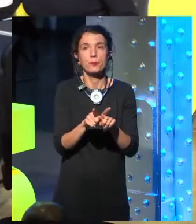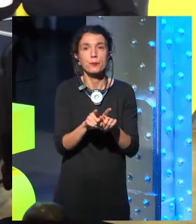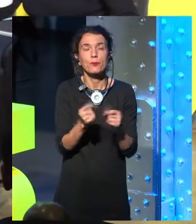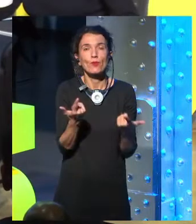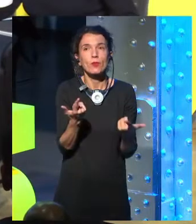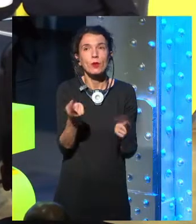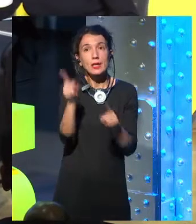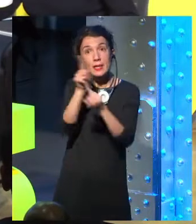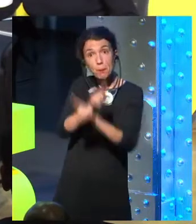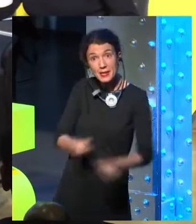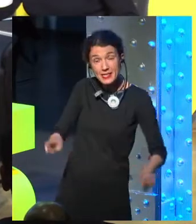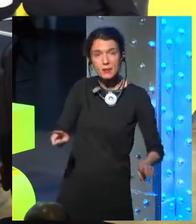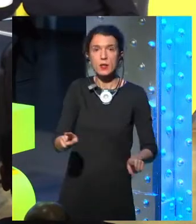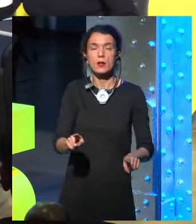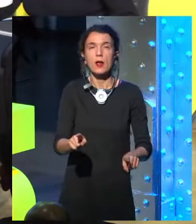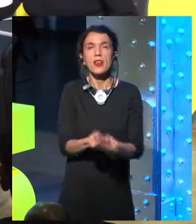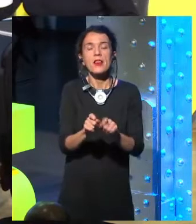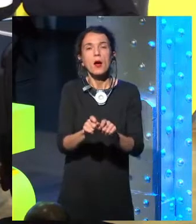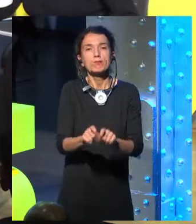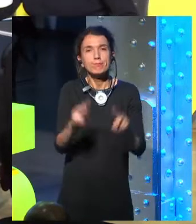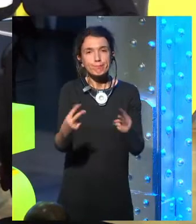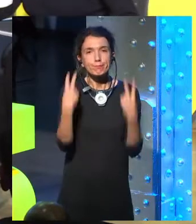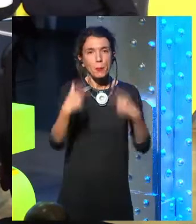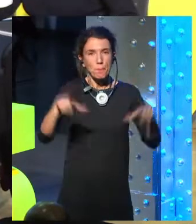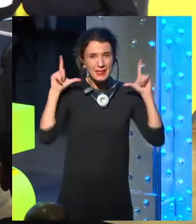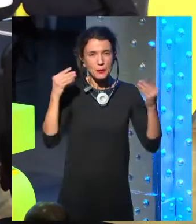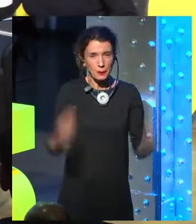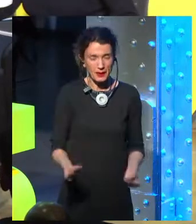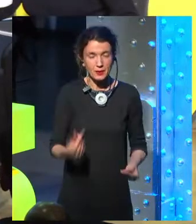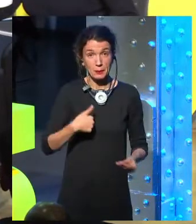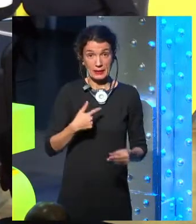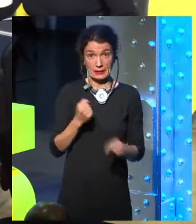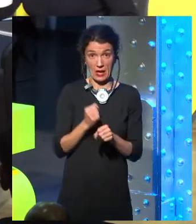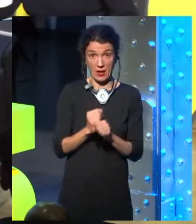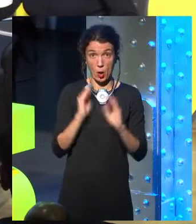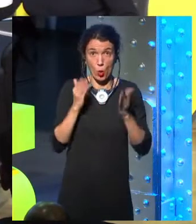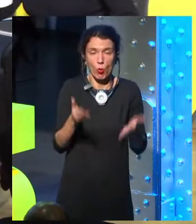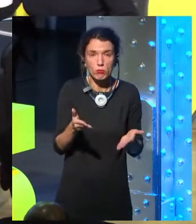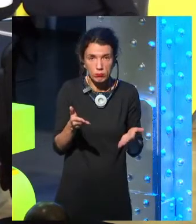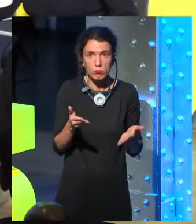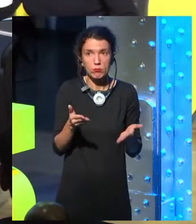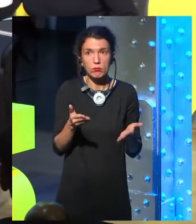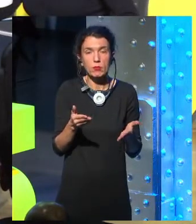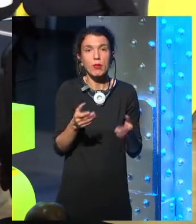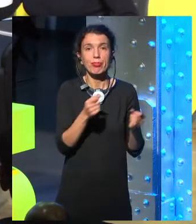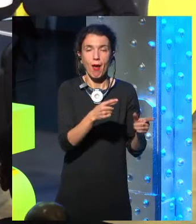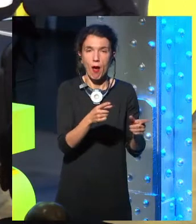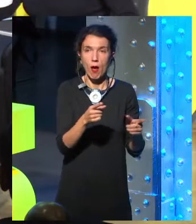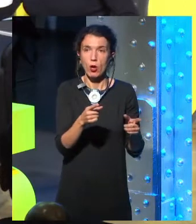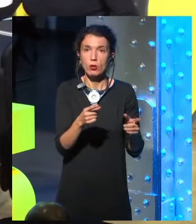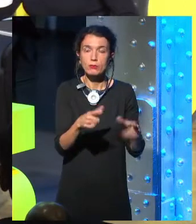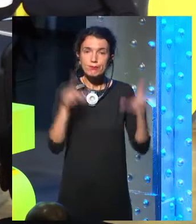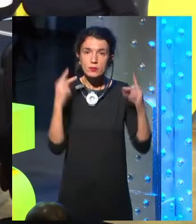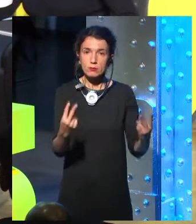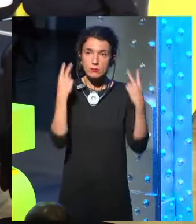and I want to bring them up because there are narratives from the 60s and the 80s and the 90s and the 1920s and the Macy meetings from the